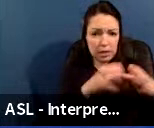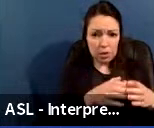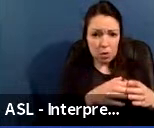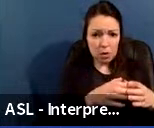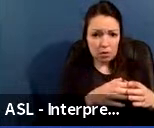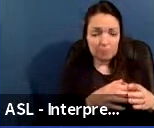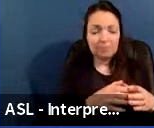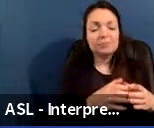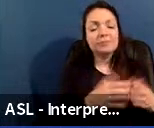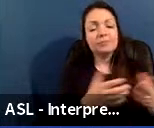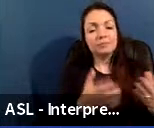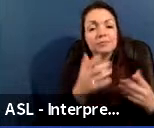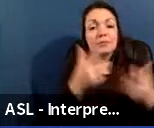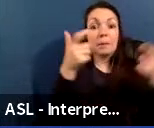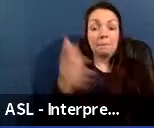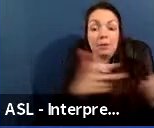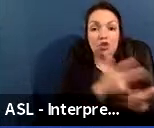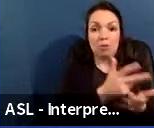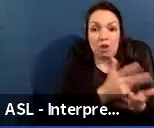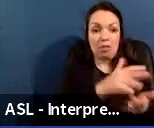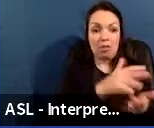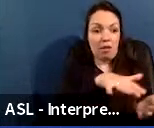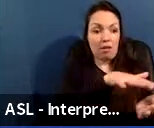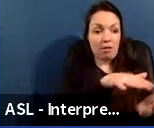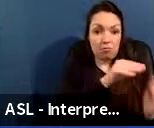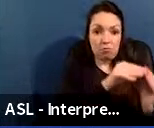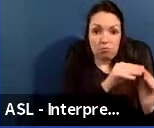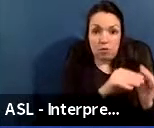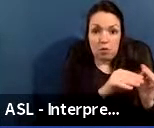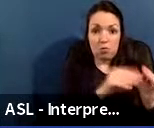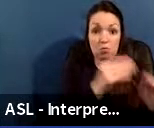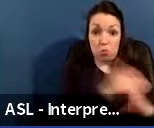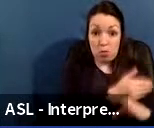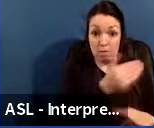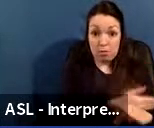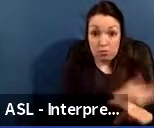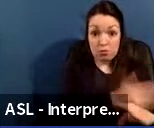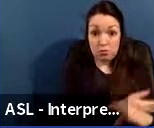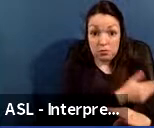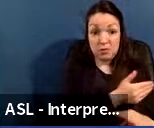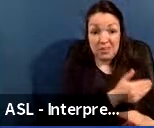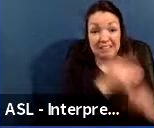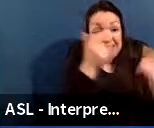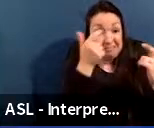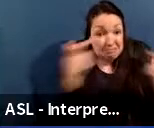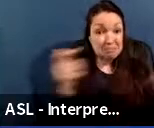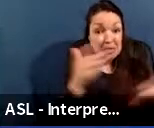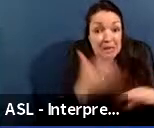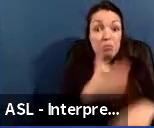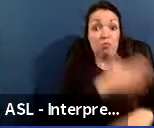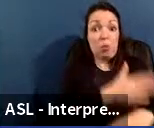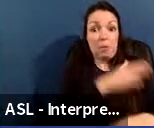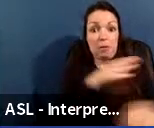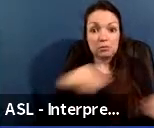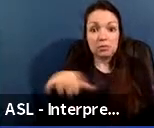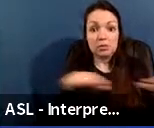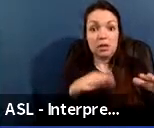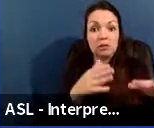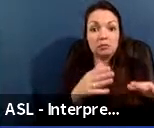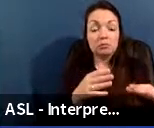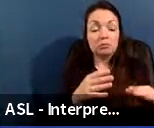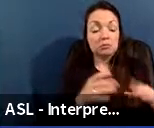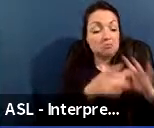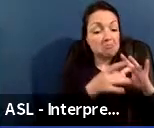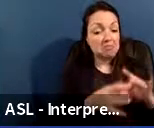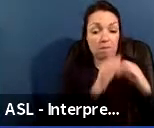major parking lot renovations and or replacements are large improvements to the site that include code compliance